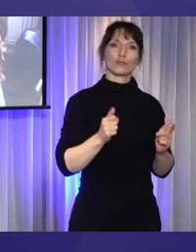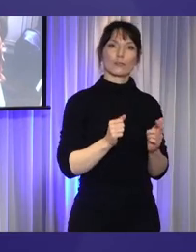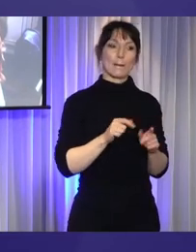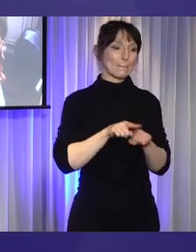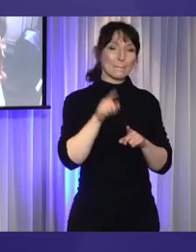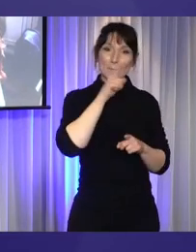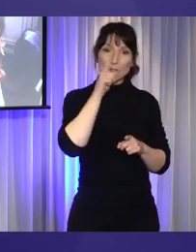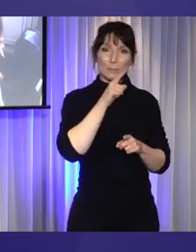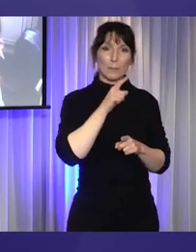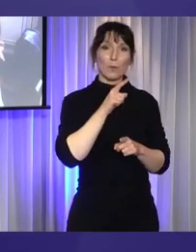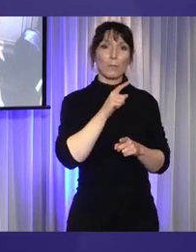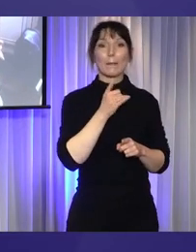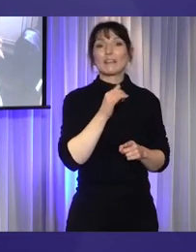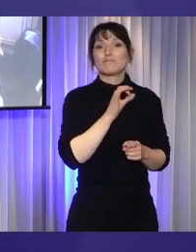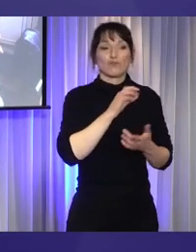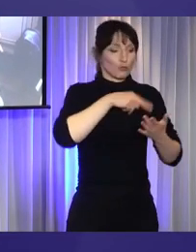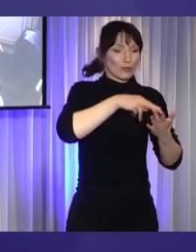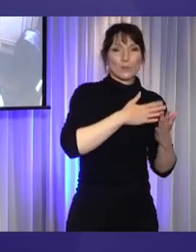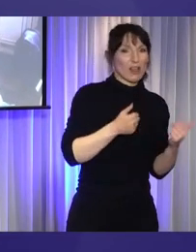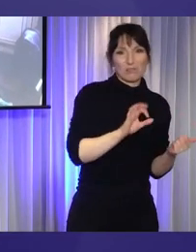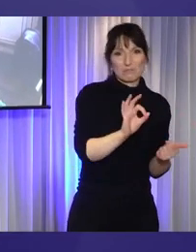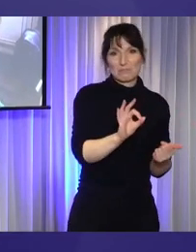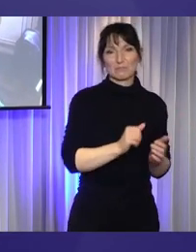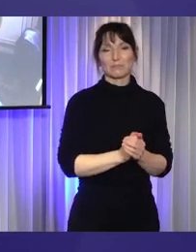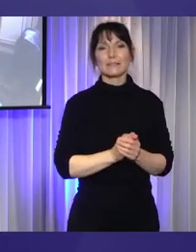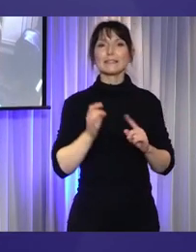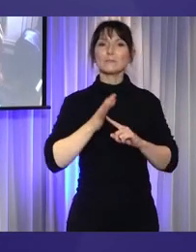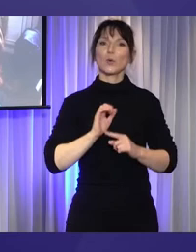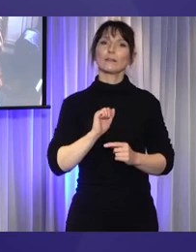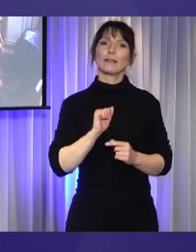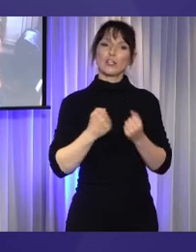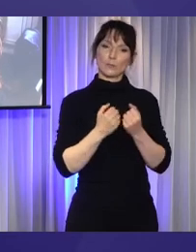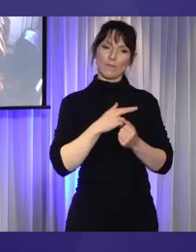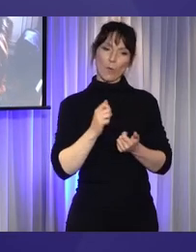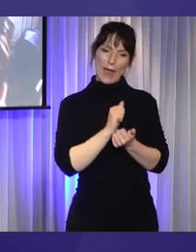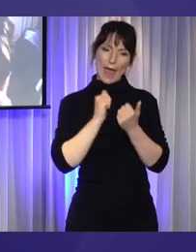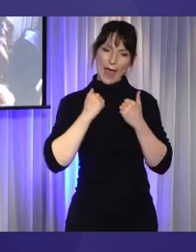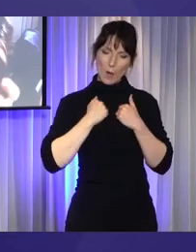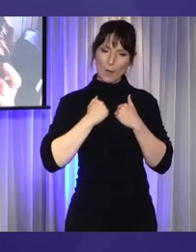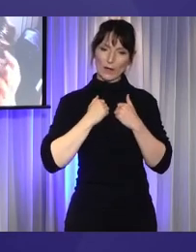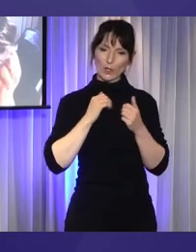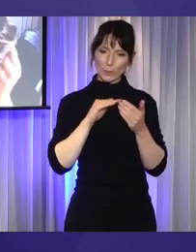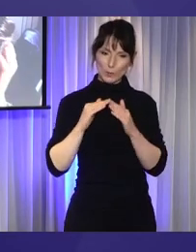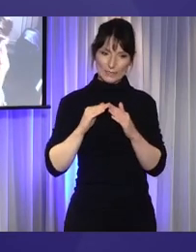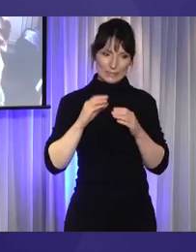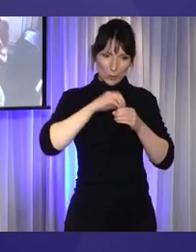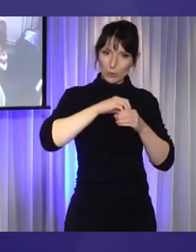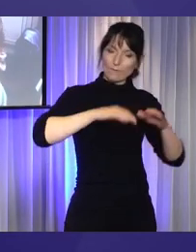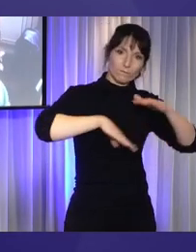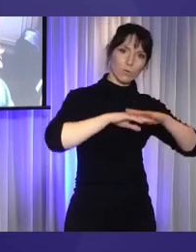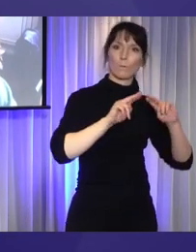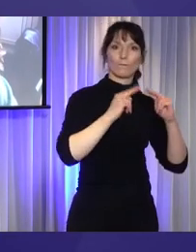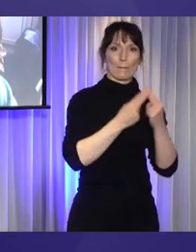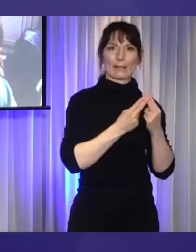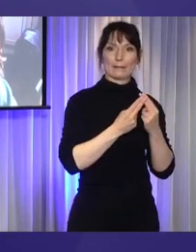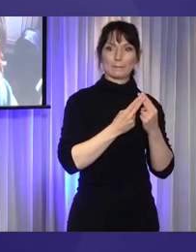languages orally. It is important that support for our communities is holistic and includes the whole family. It